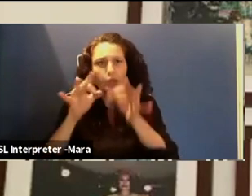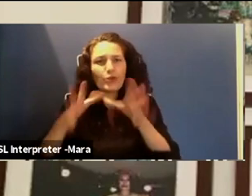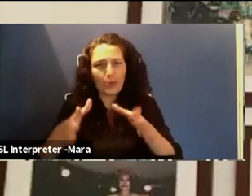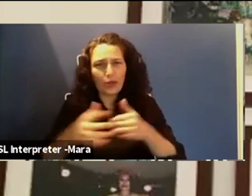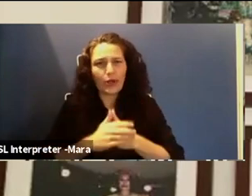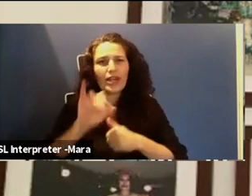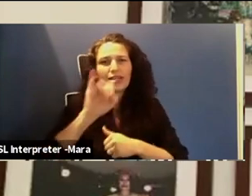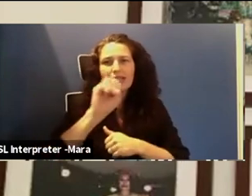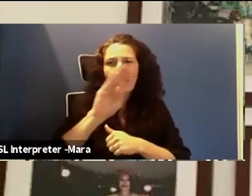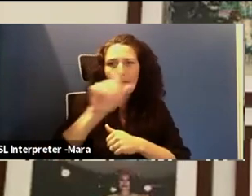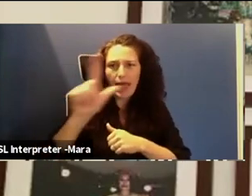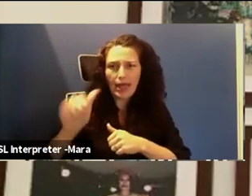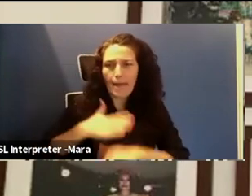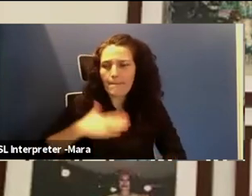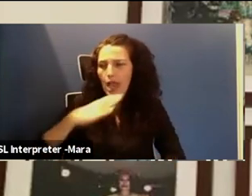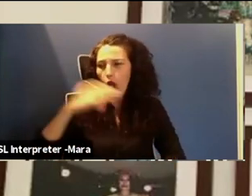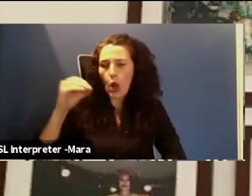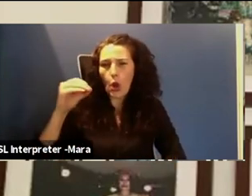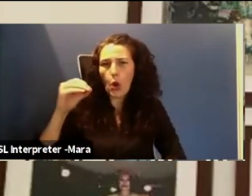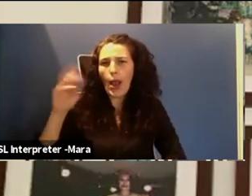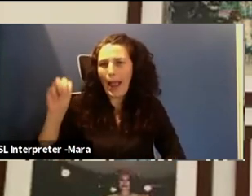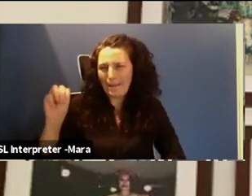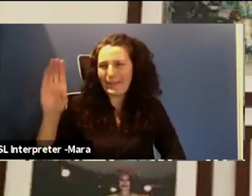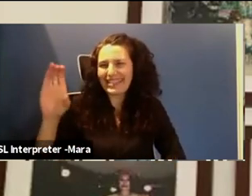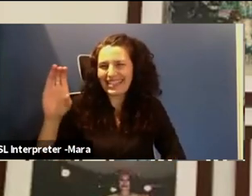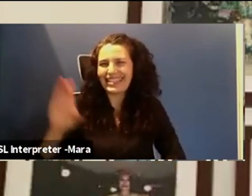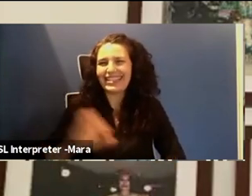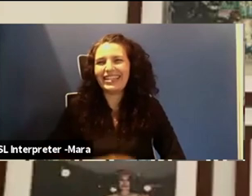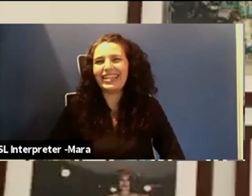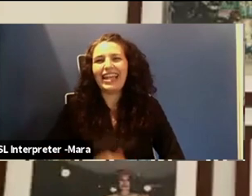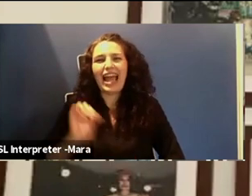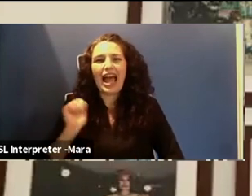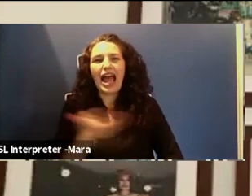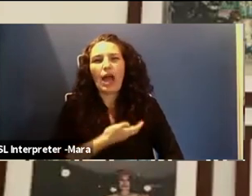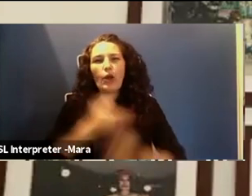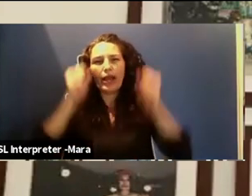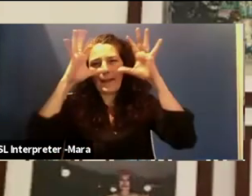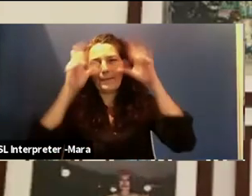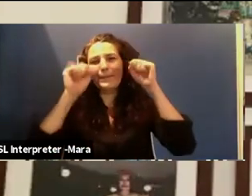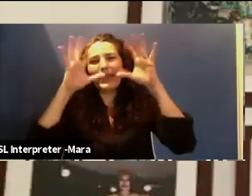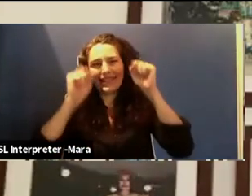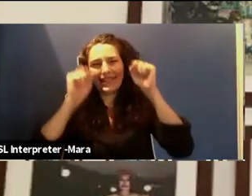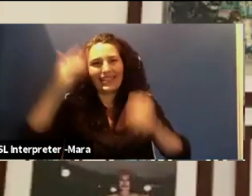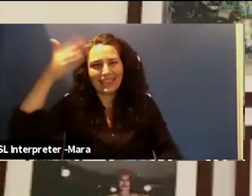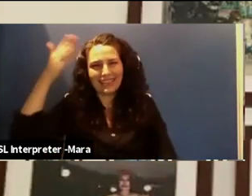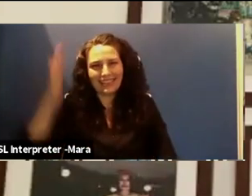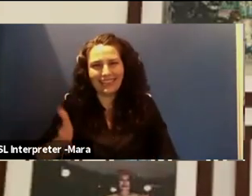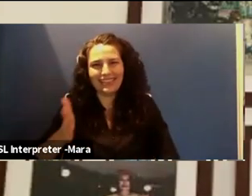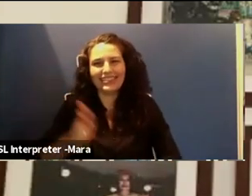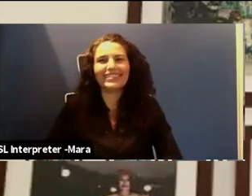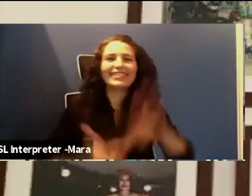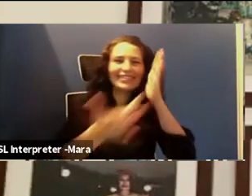Isabella, my co-MC, our amazing speakers. Uh, the tech,